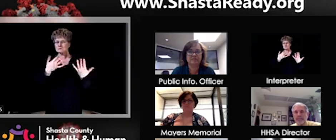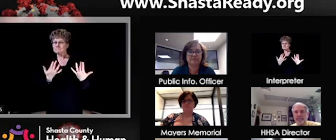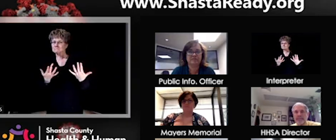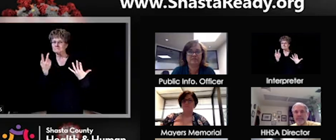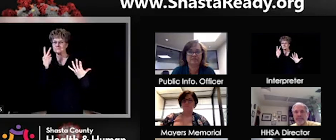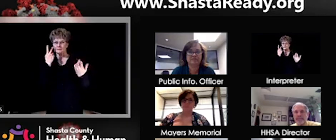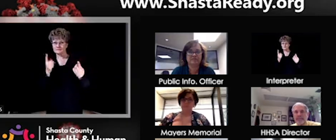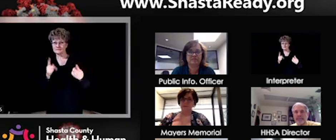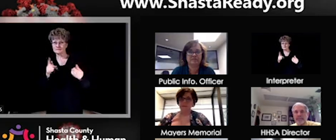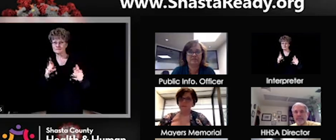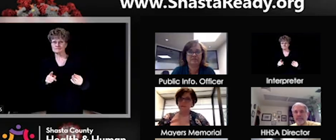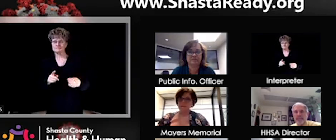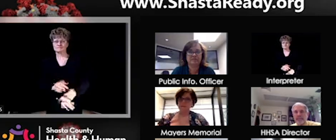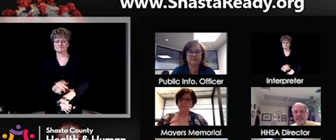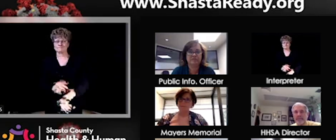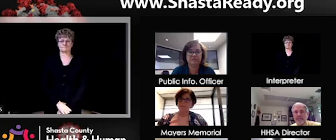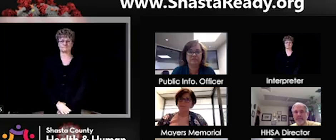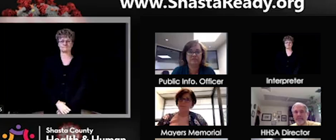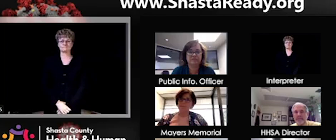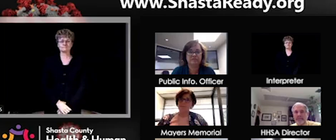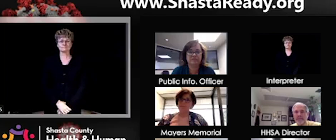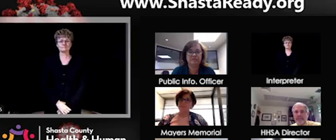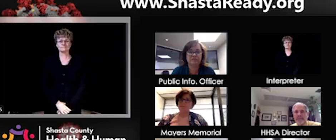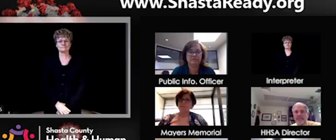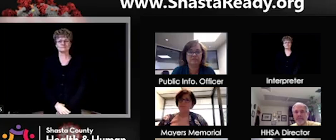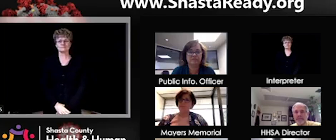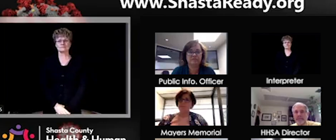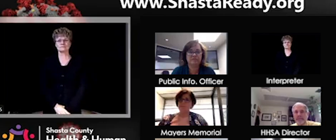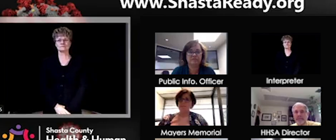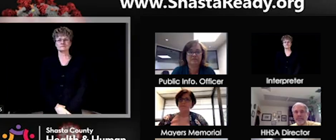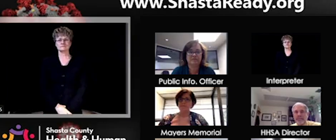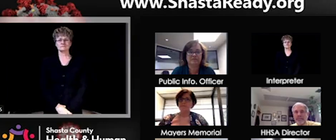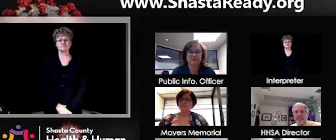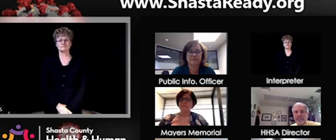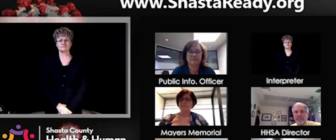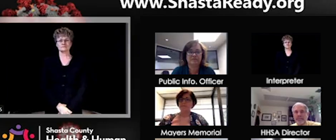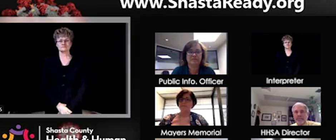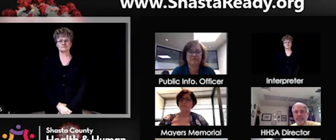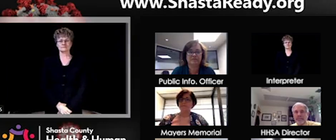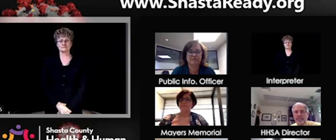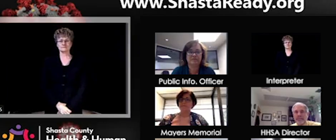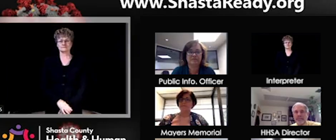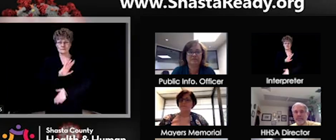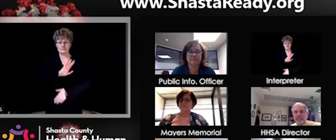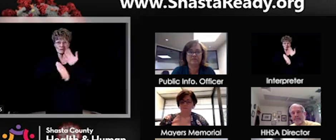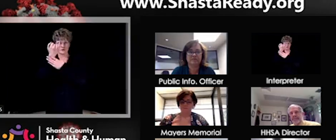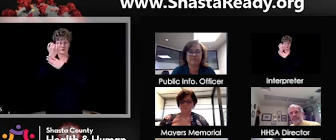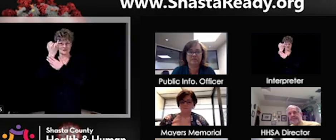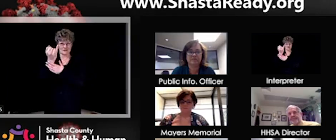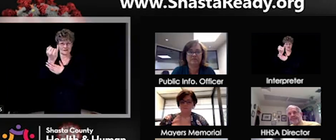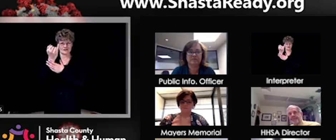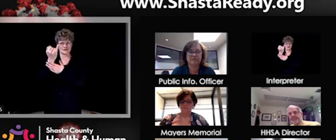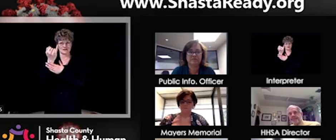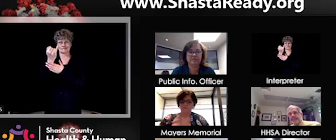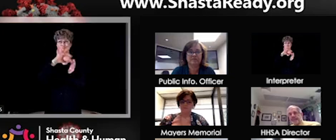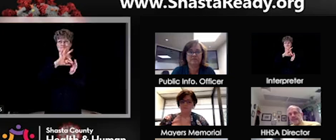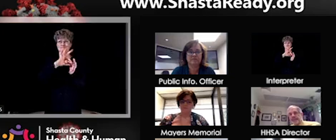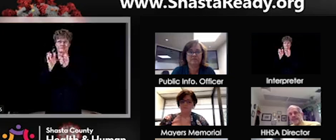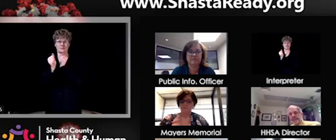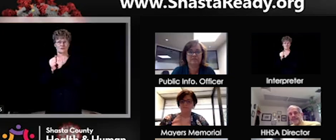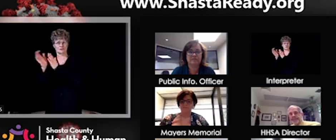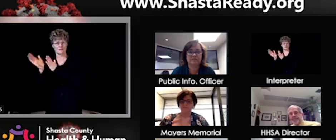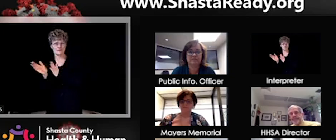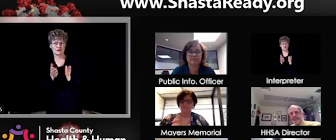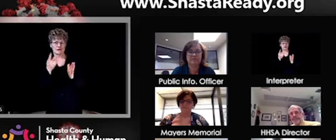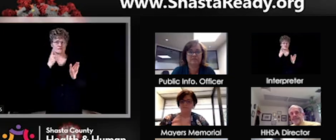happens. The whole idea with this strategy for, uh, limiting the spread is that we stayed